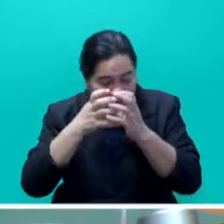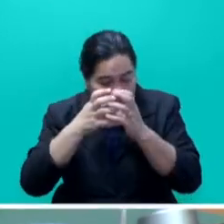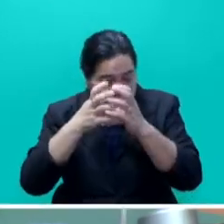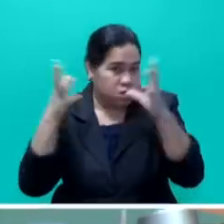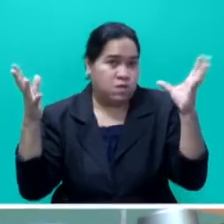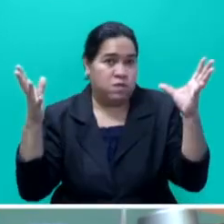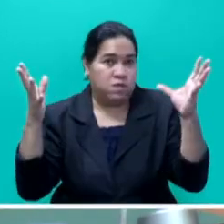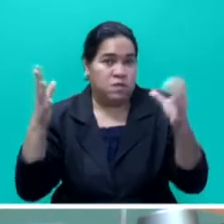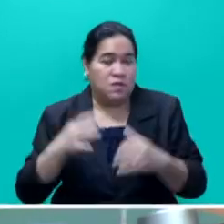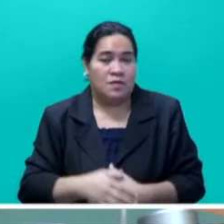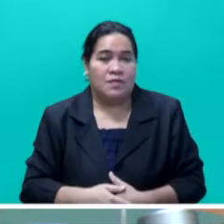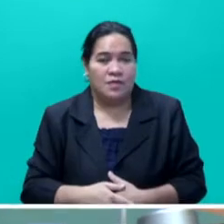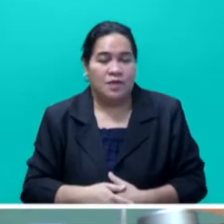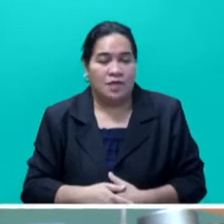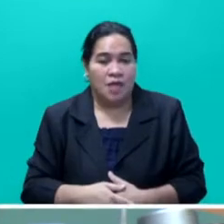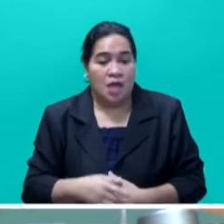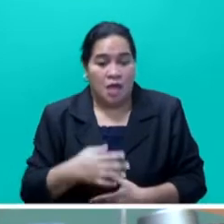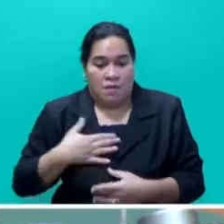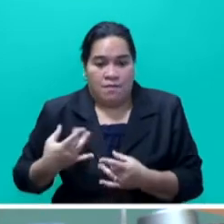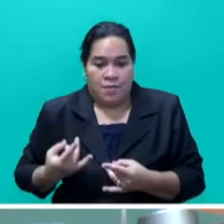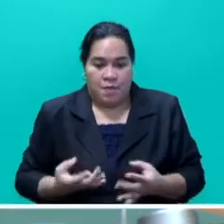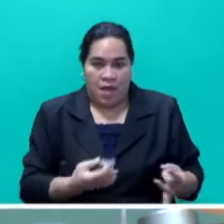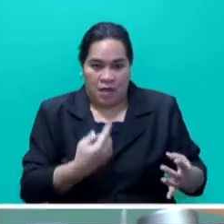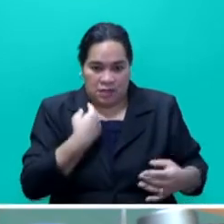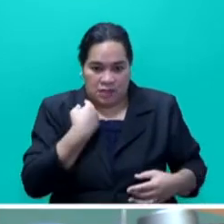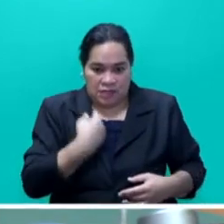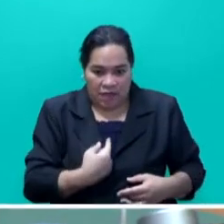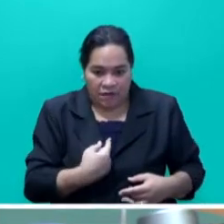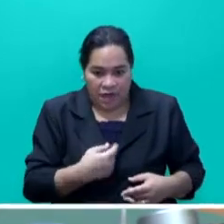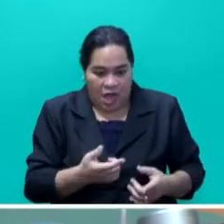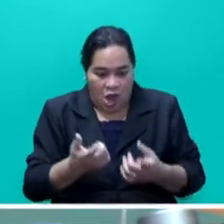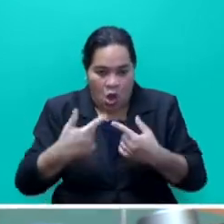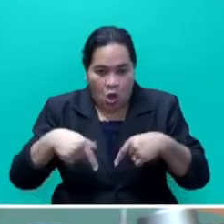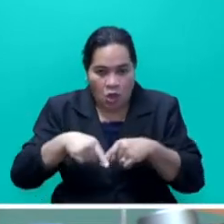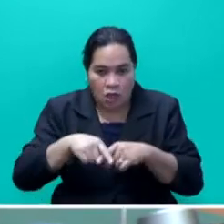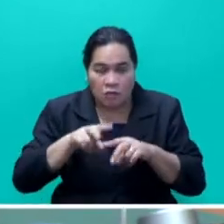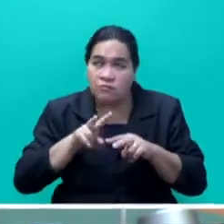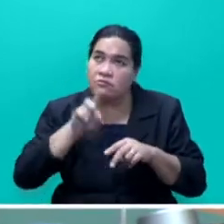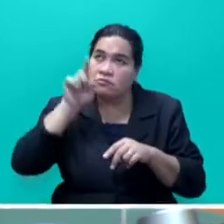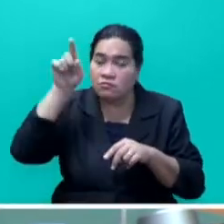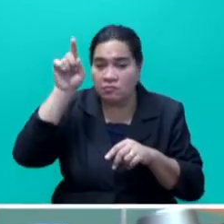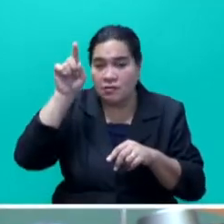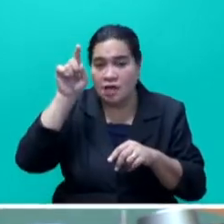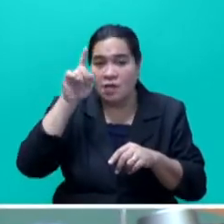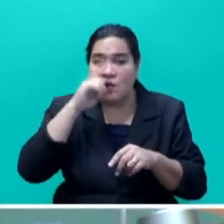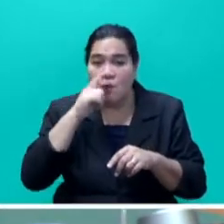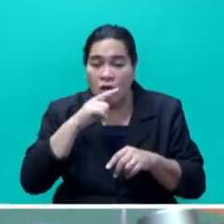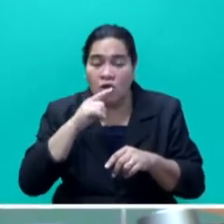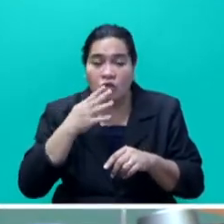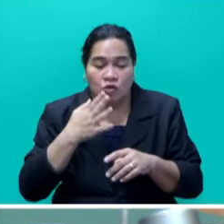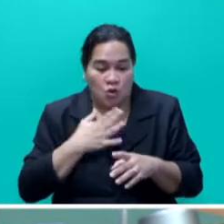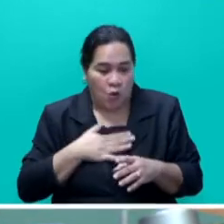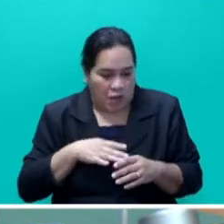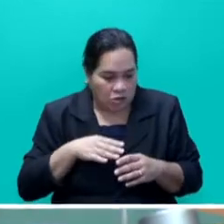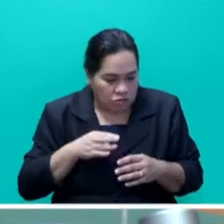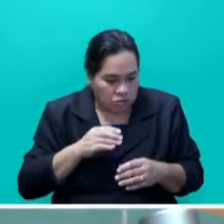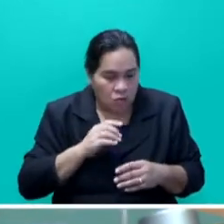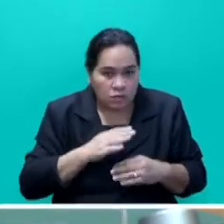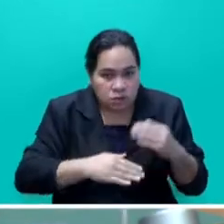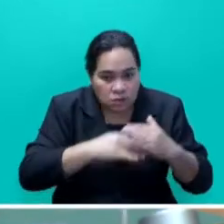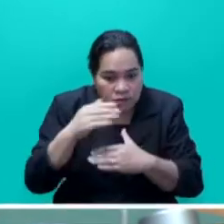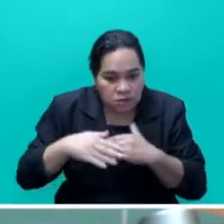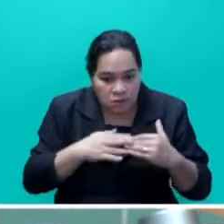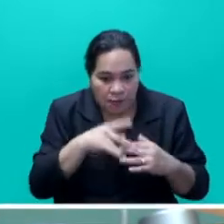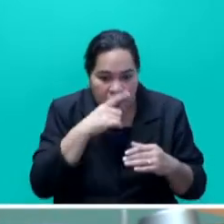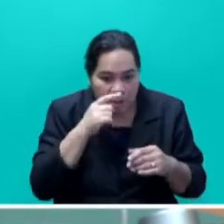We need to set ourselves in the local and international market, Mr Speaker Sayer. We will involve all key stakeholders. Explain